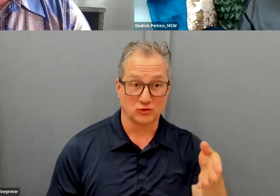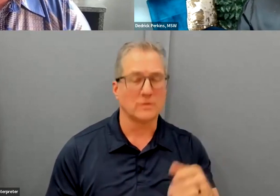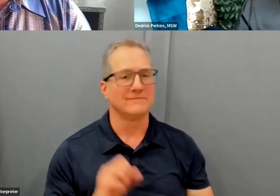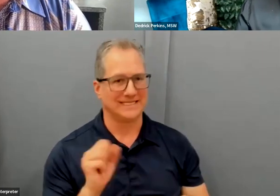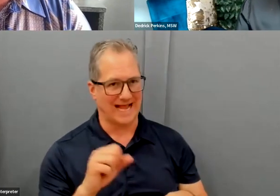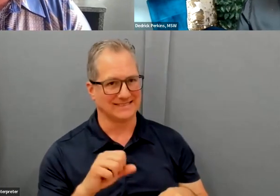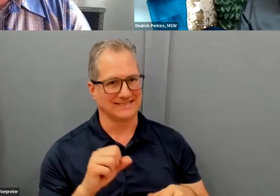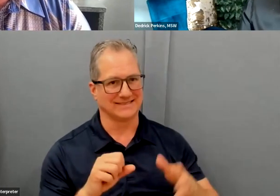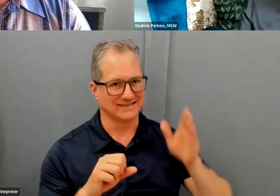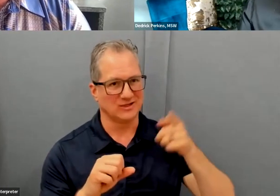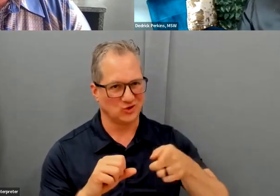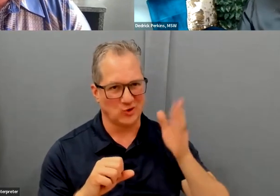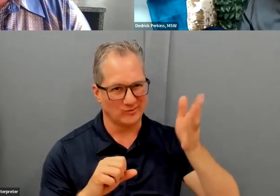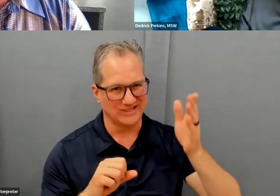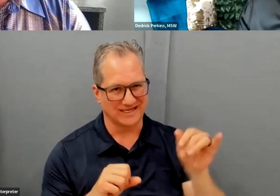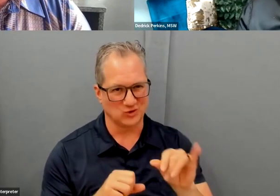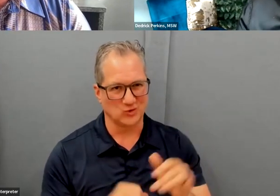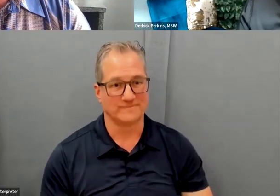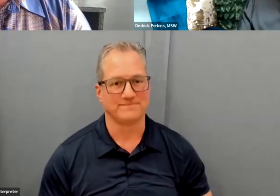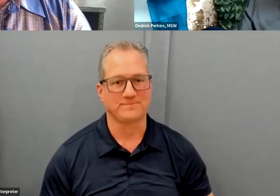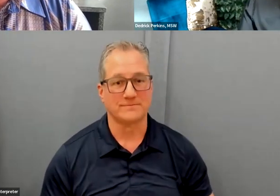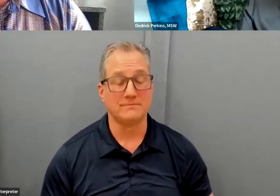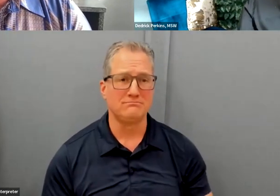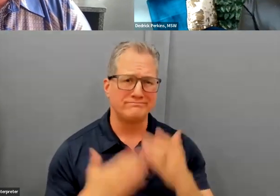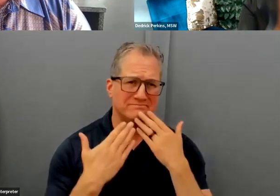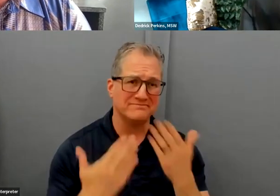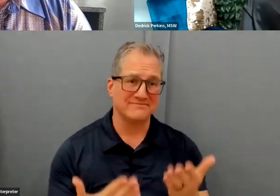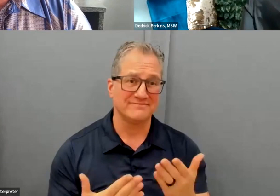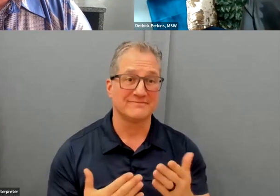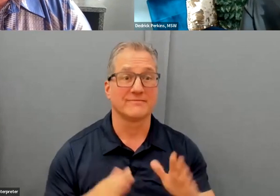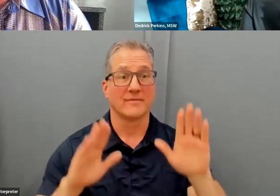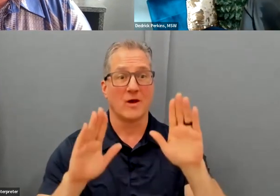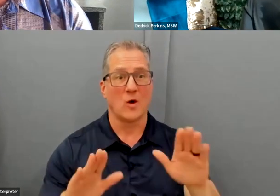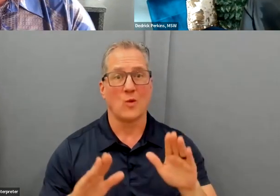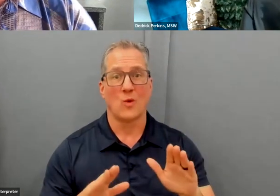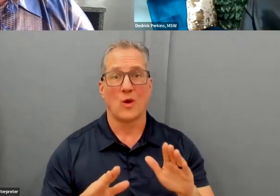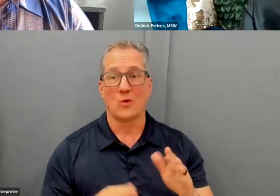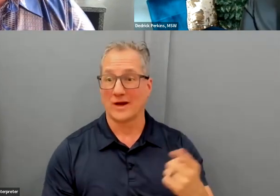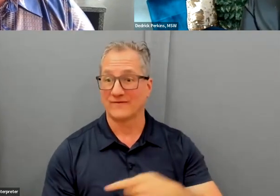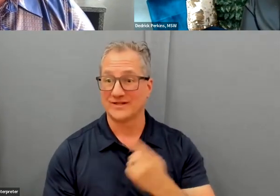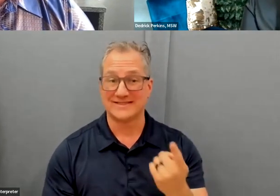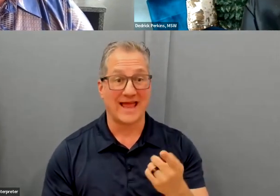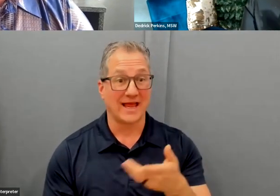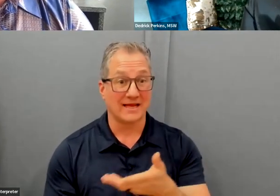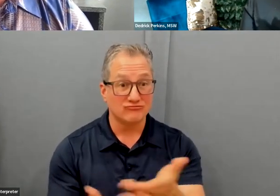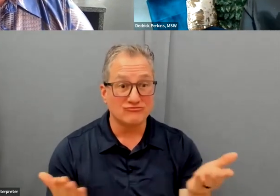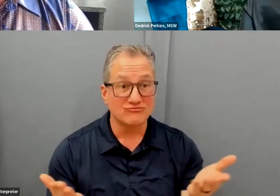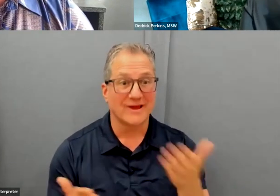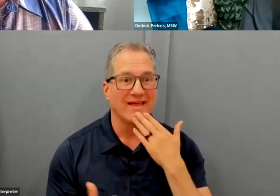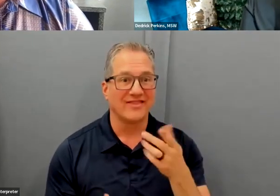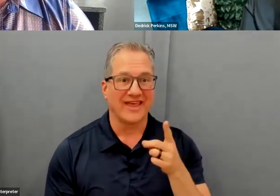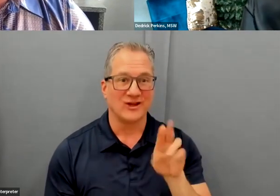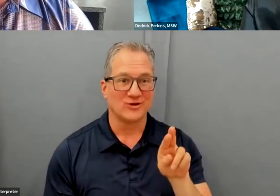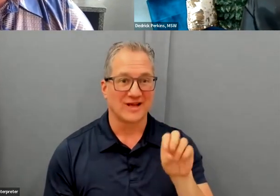Yes. yes. So, thank you. Have a wonderful rest of your day, everyone. Thank you, Dr. Sai.